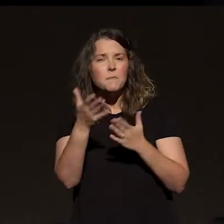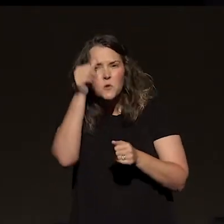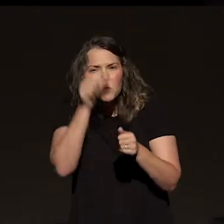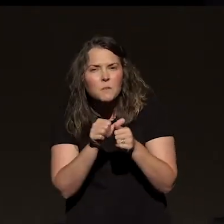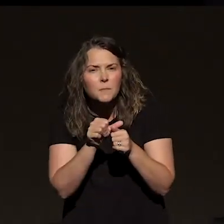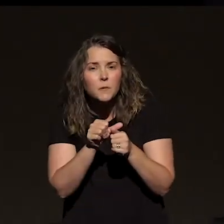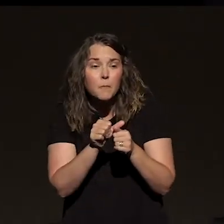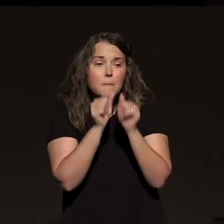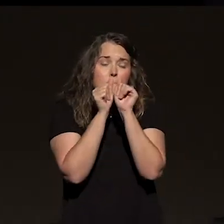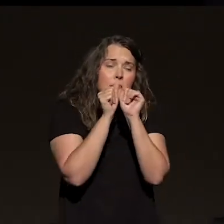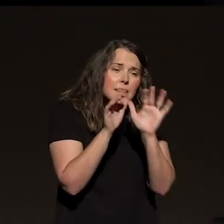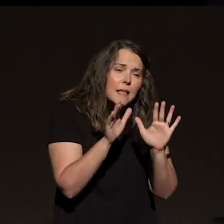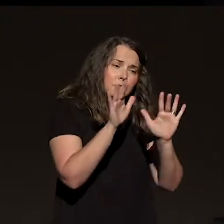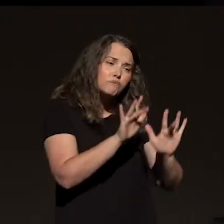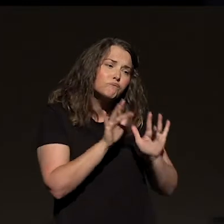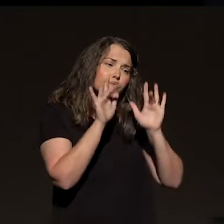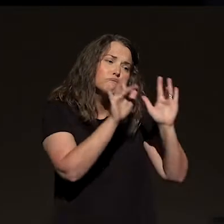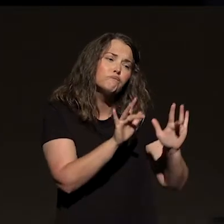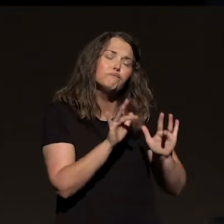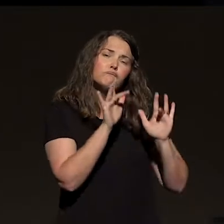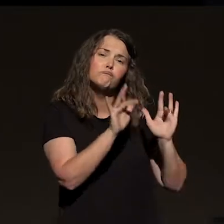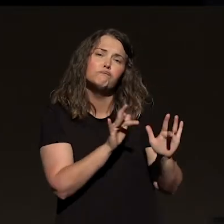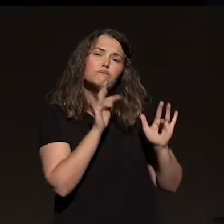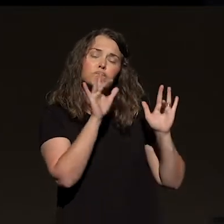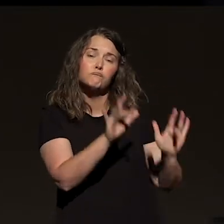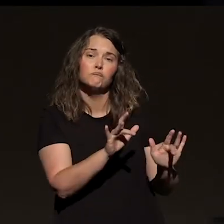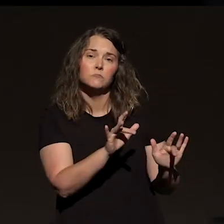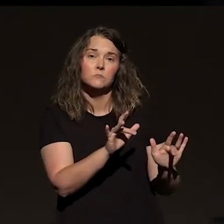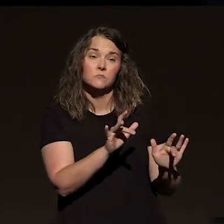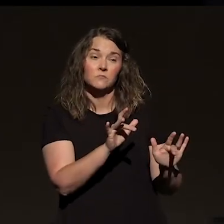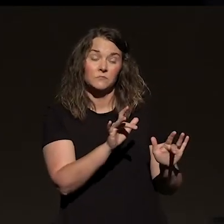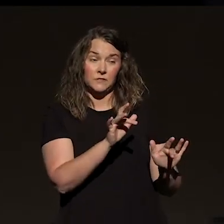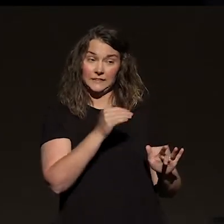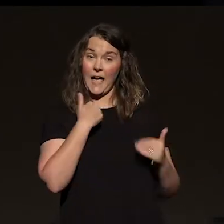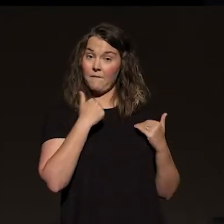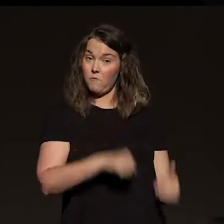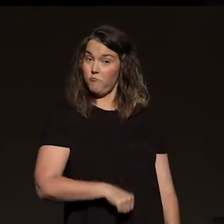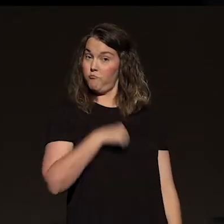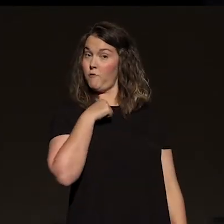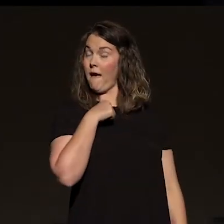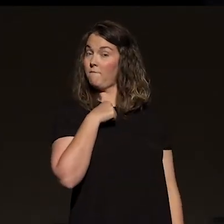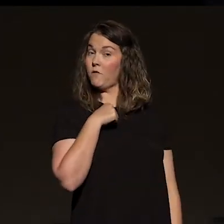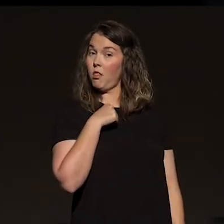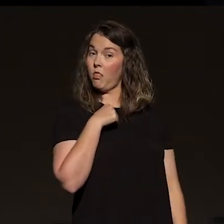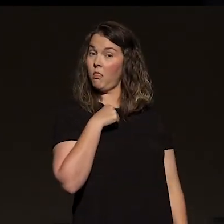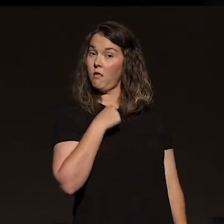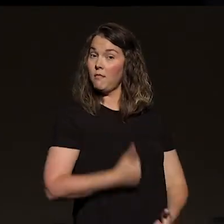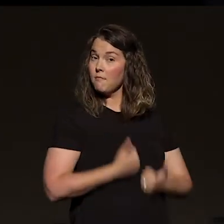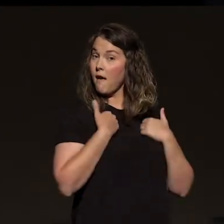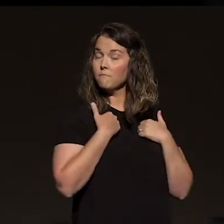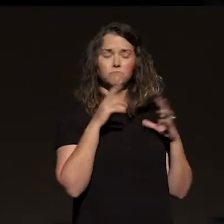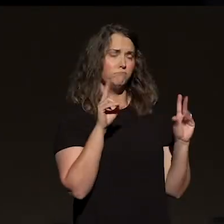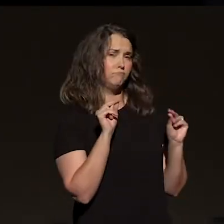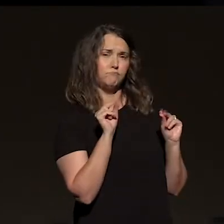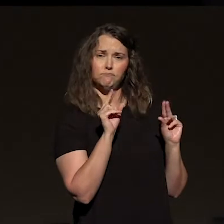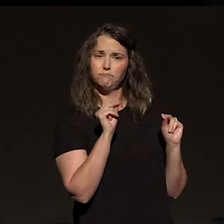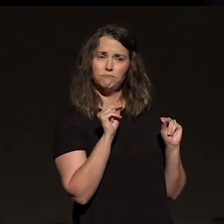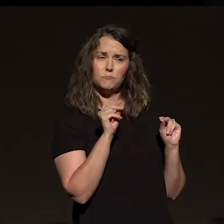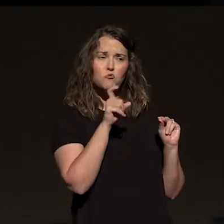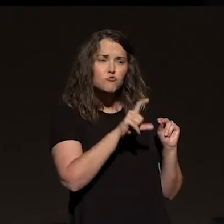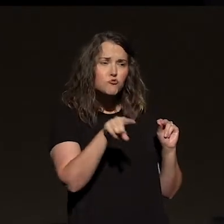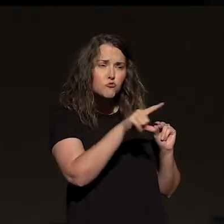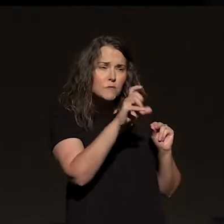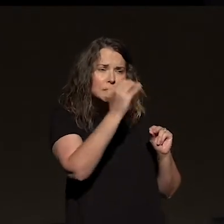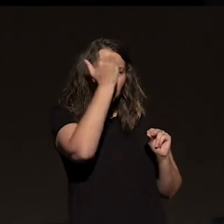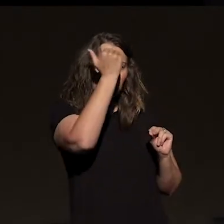blessed are the poor in spirit. He says, hey, look, don't live a prideful, self-centered, independent life. No, you need to acknowledge you need me.